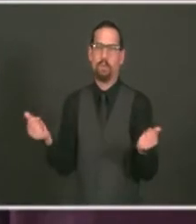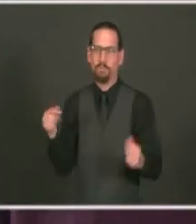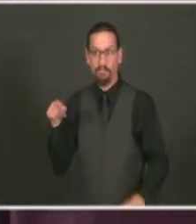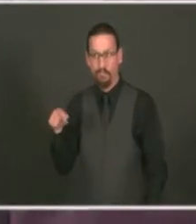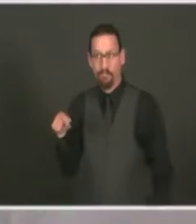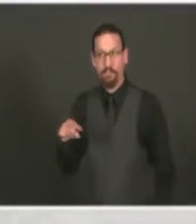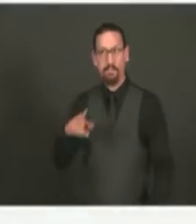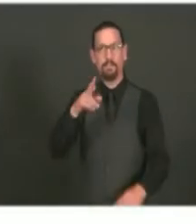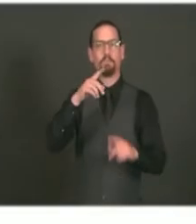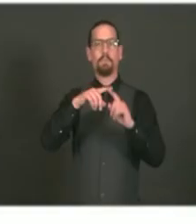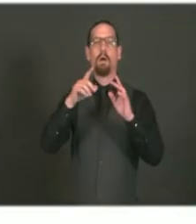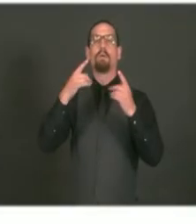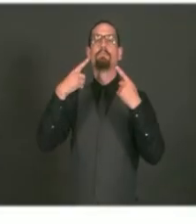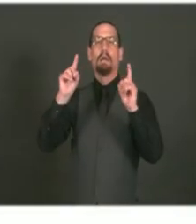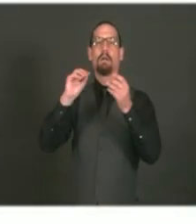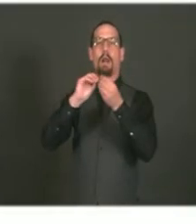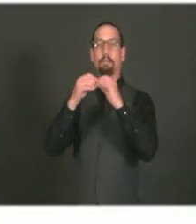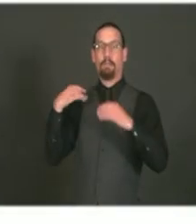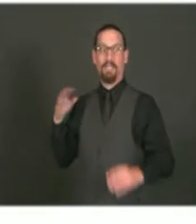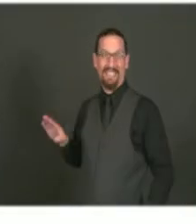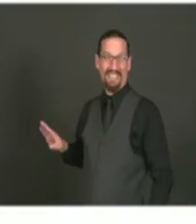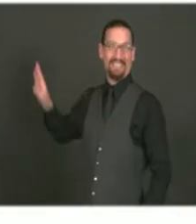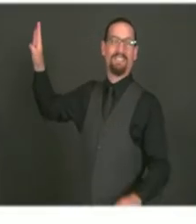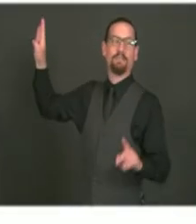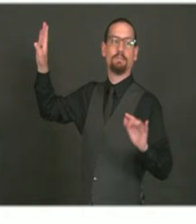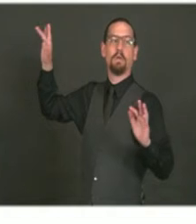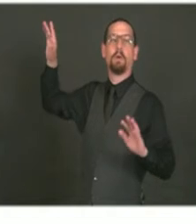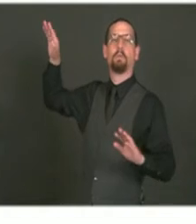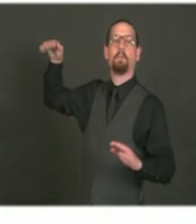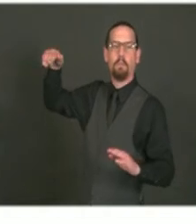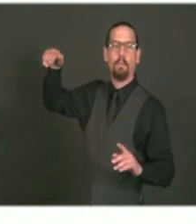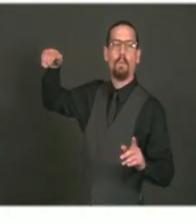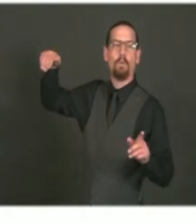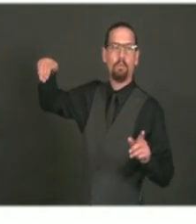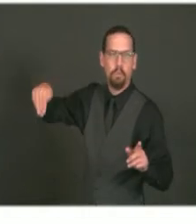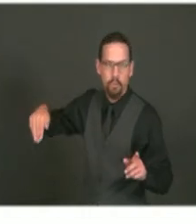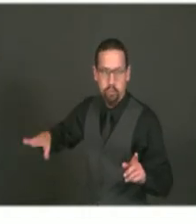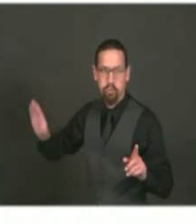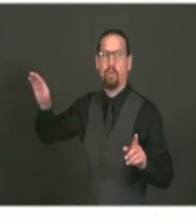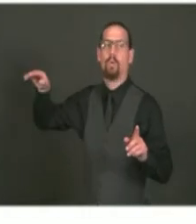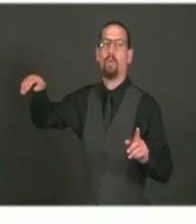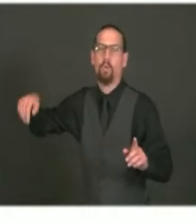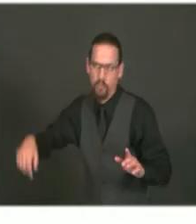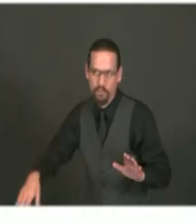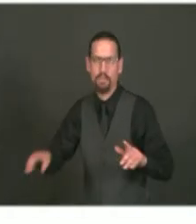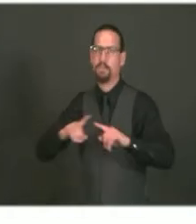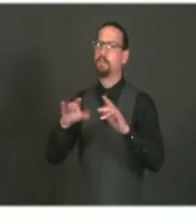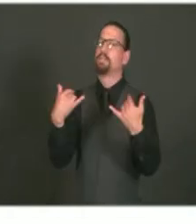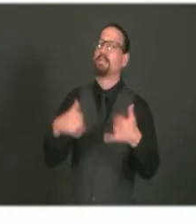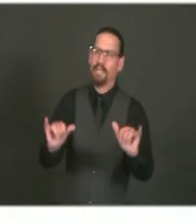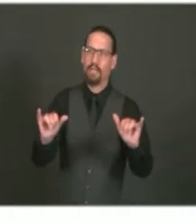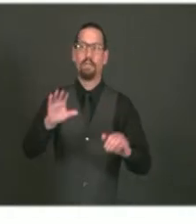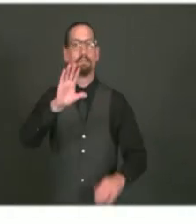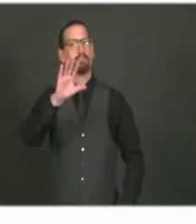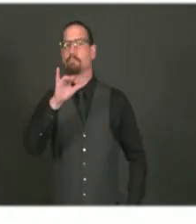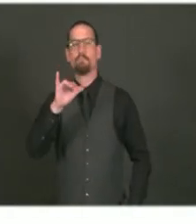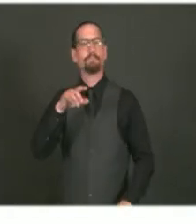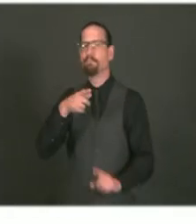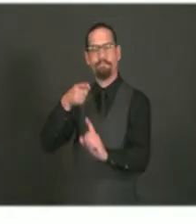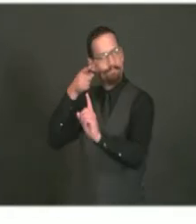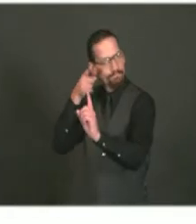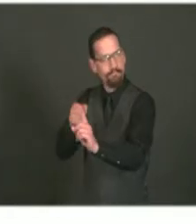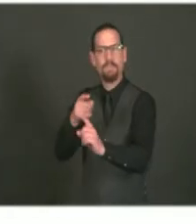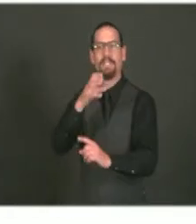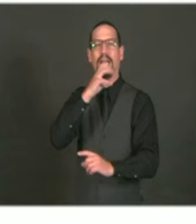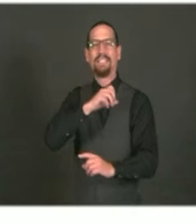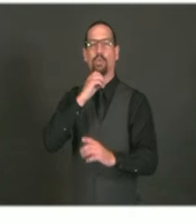are coming back down in that age group. It was a spike, and it's coming back down. Having said that, it's still the age group, 19 to 24,